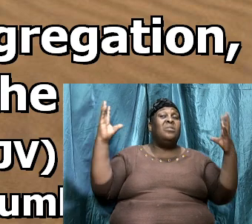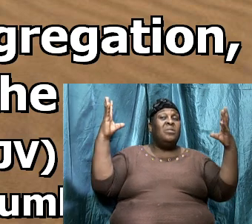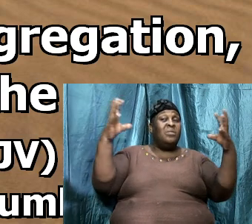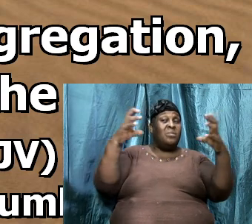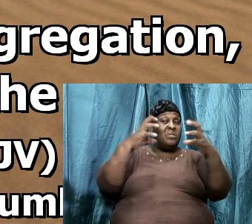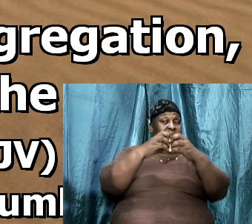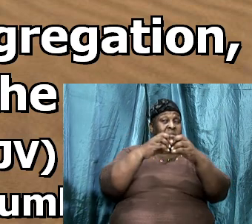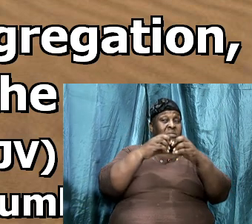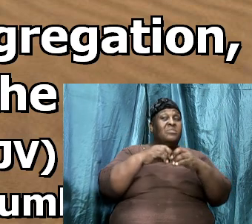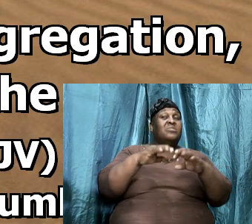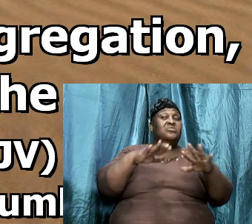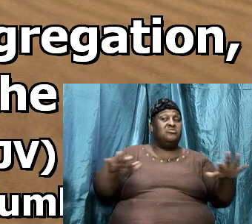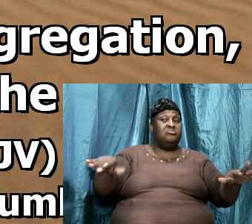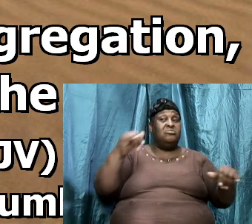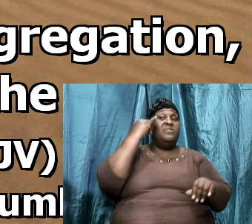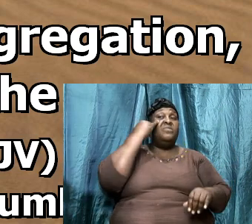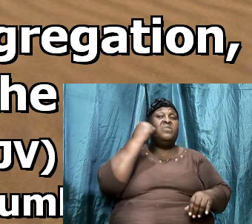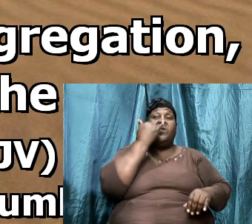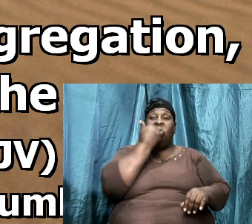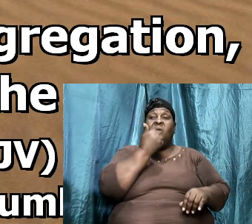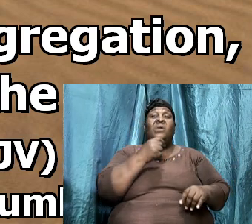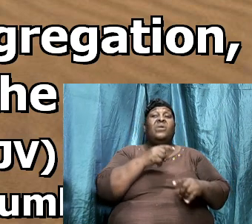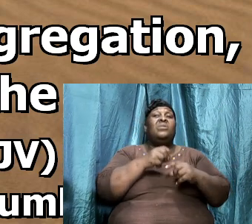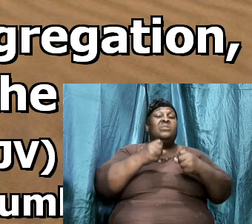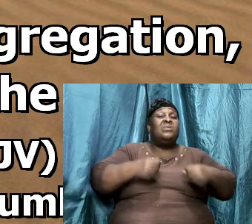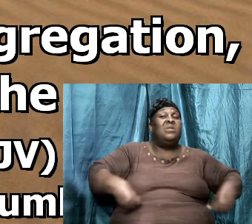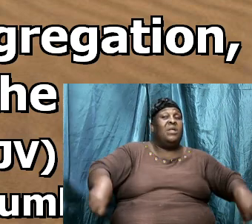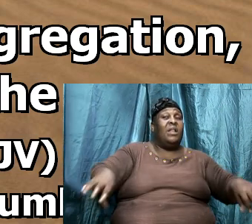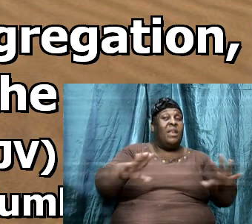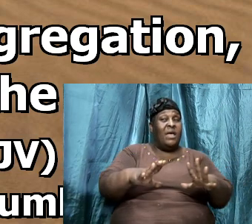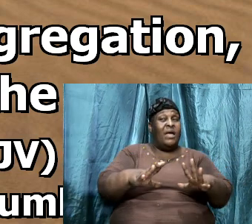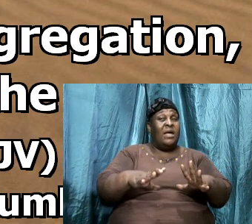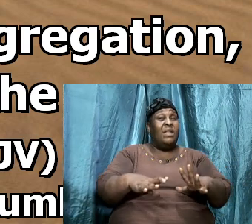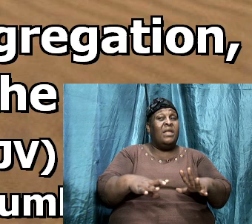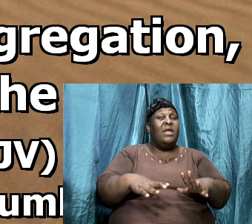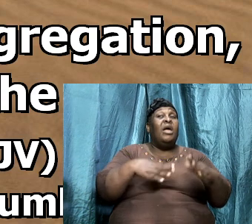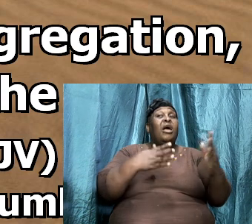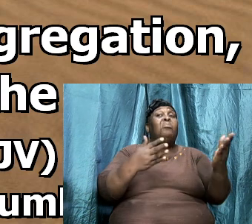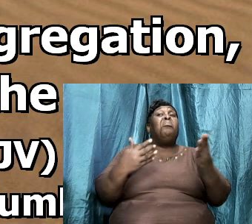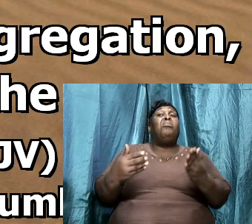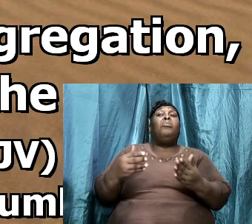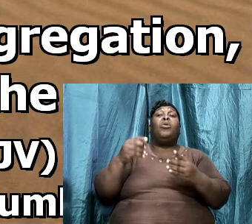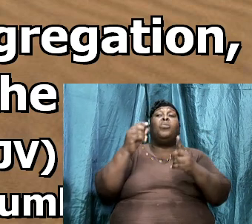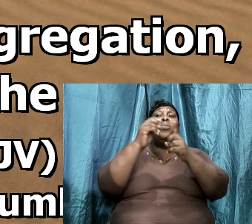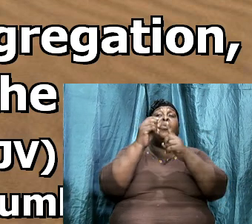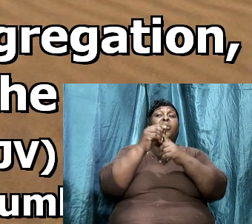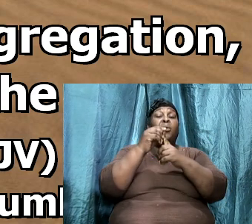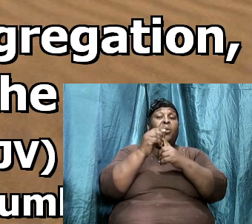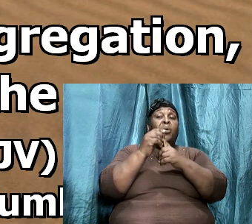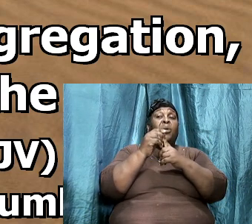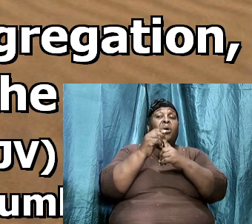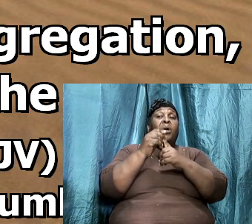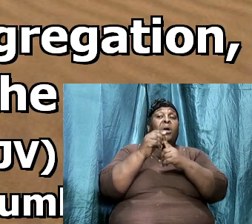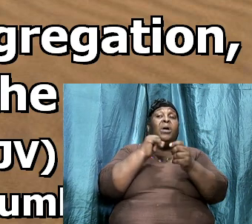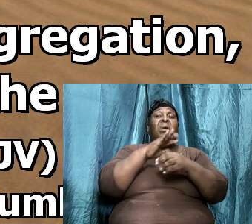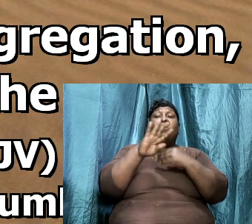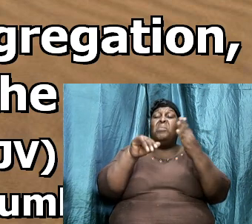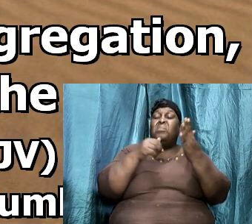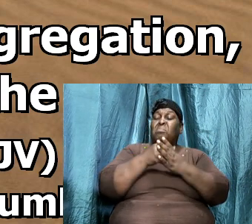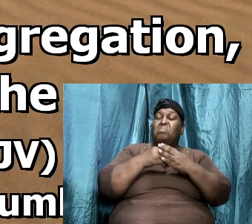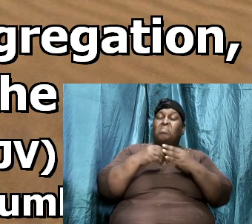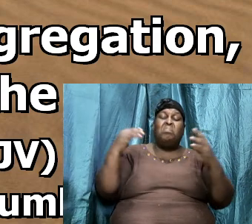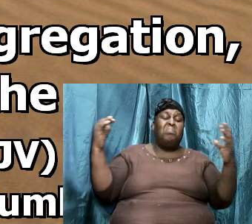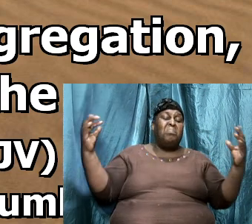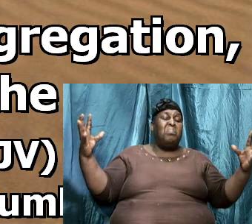Aaron, to Kadesh, and brought word unto them, and unto all the congregation,